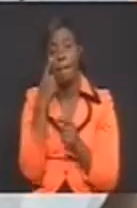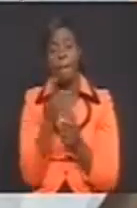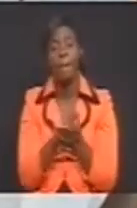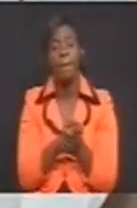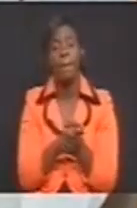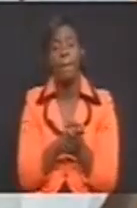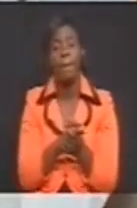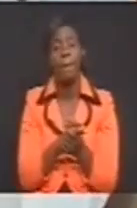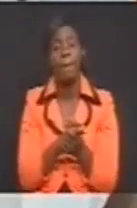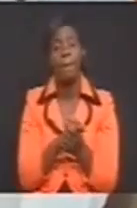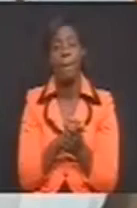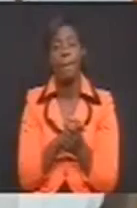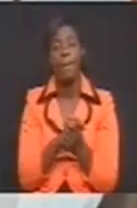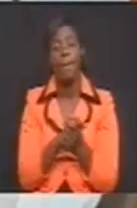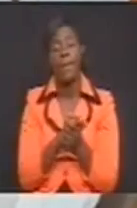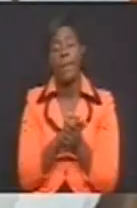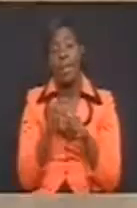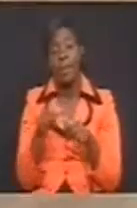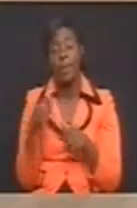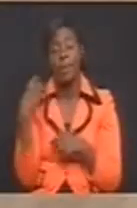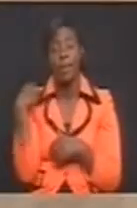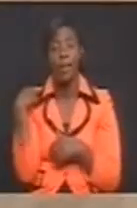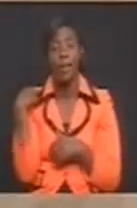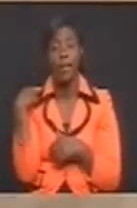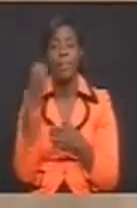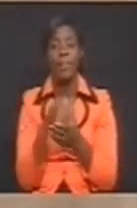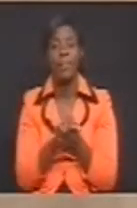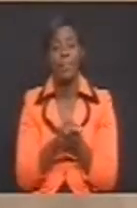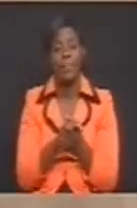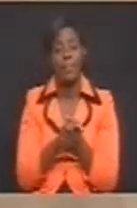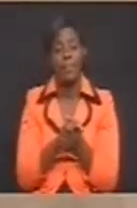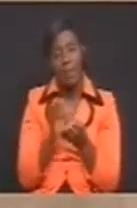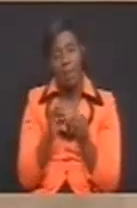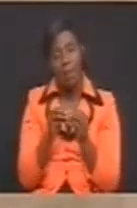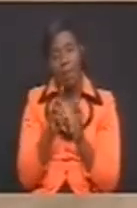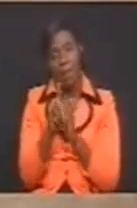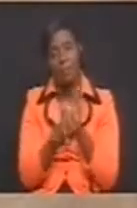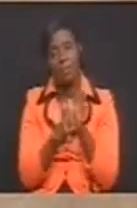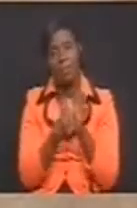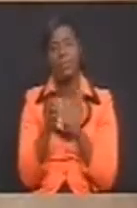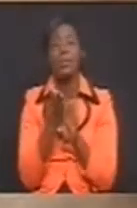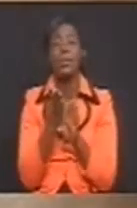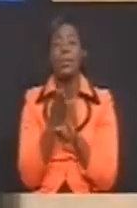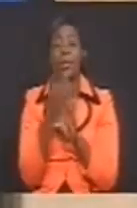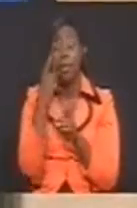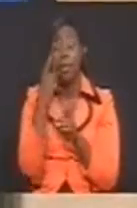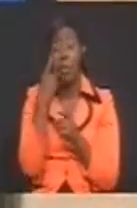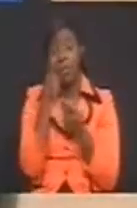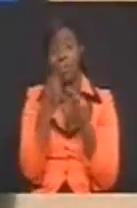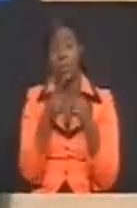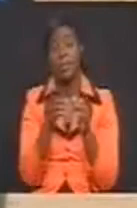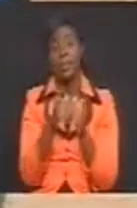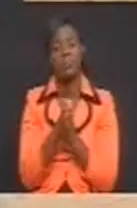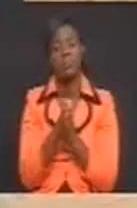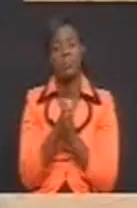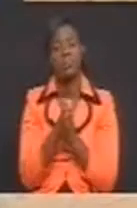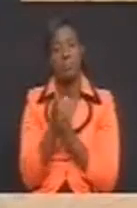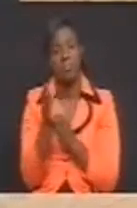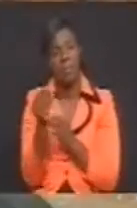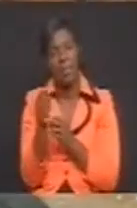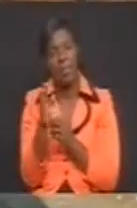North says currently government is twinning various initiatives to ensure maximum economic gains.